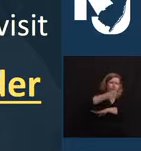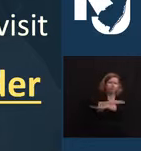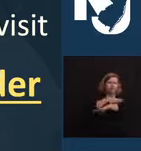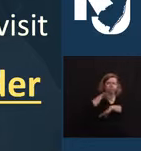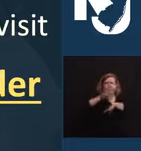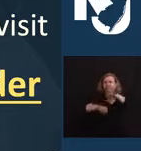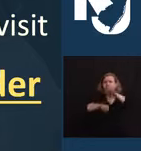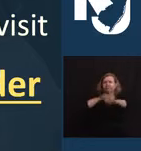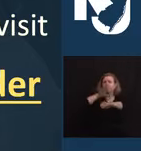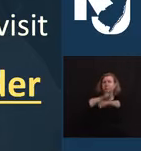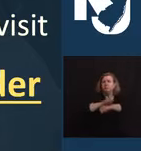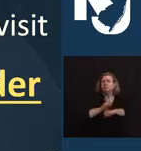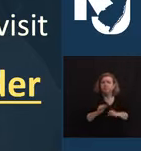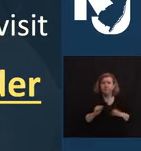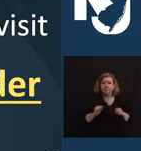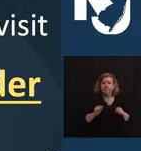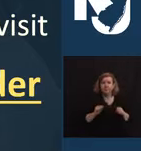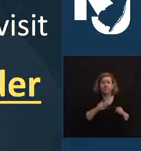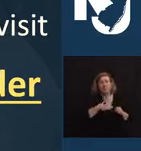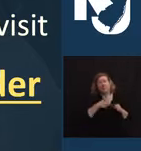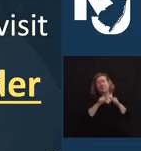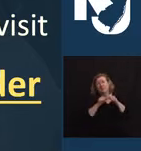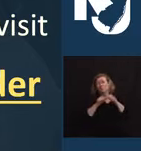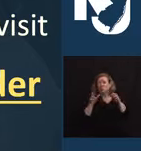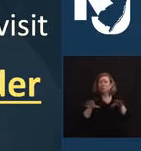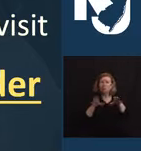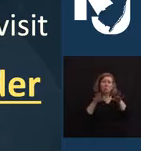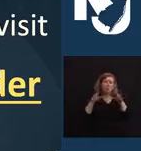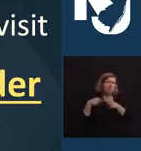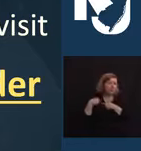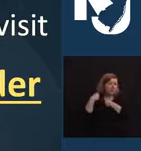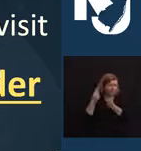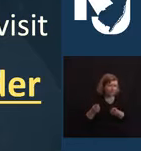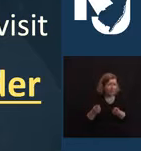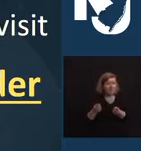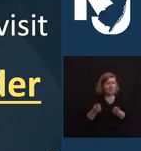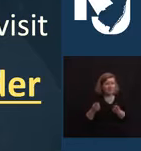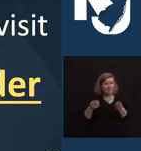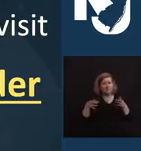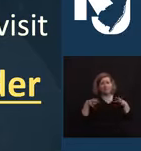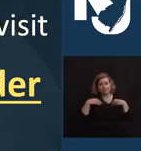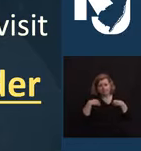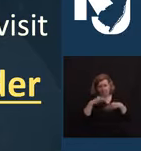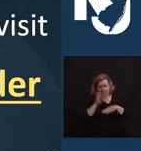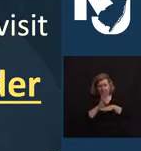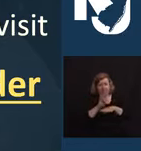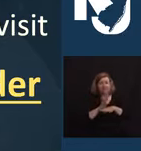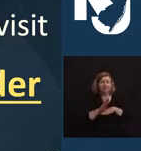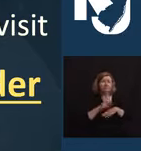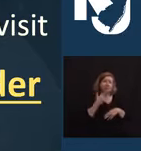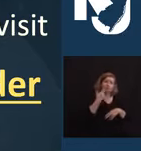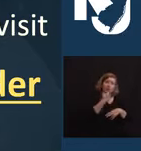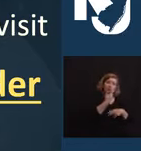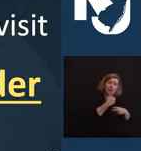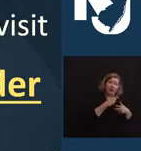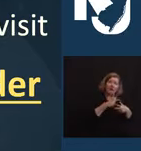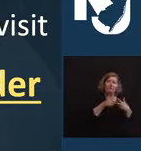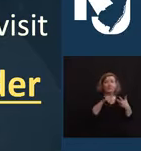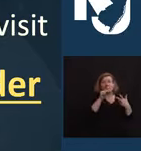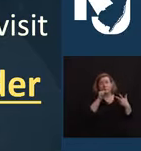Folks, keep doing what you've been doing by the millions in proprietors, restaurants, small businesses, bars, whatever it might be,